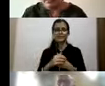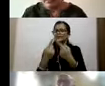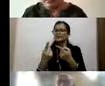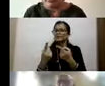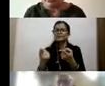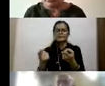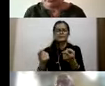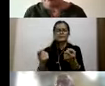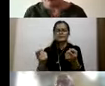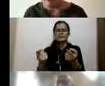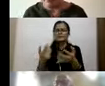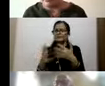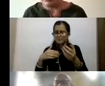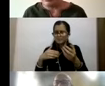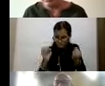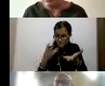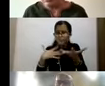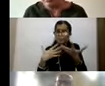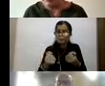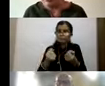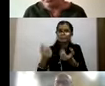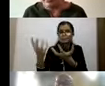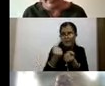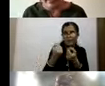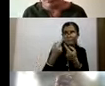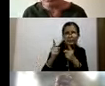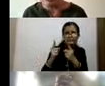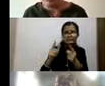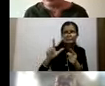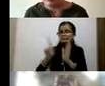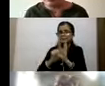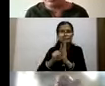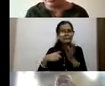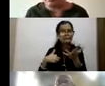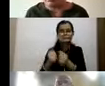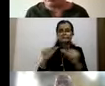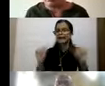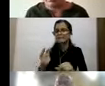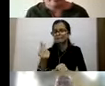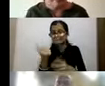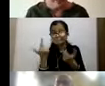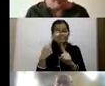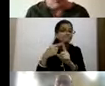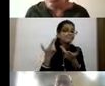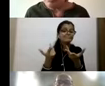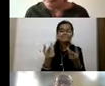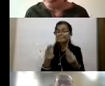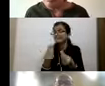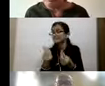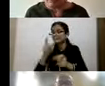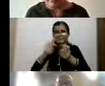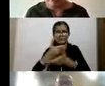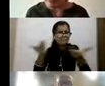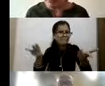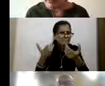is that, you initially I wanted to buy this, but I couldn't. I couldn't legally buy it because of the cost and this and that and, you know, circle rate. So what we've done